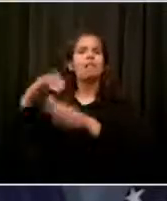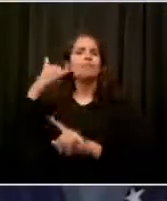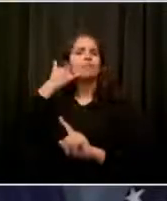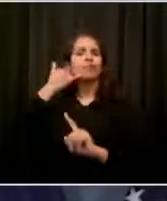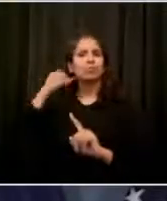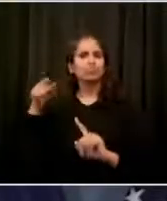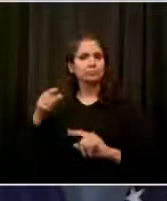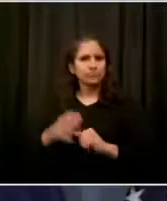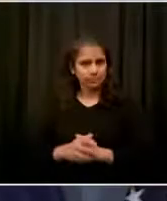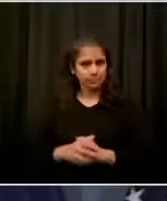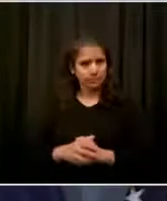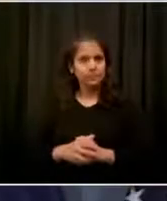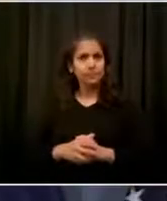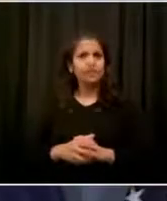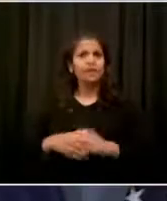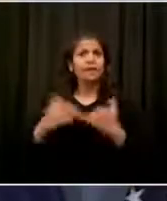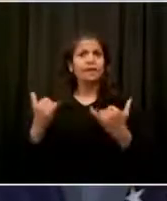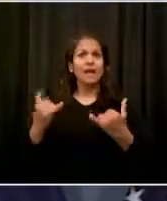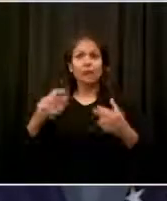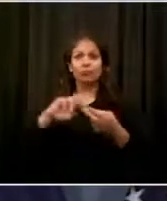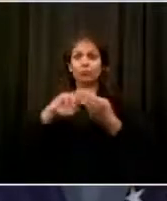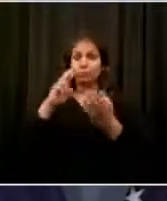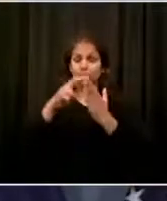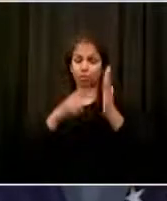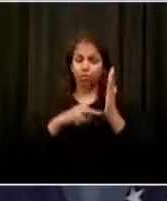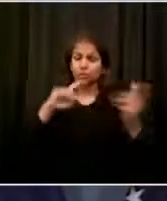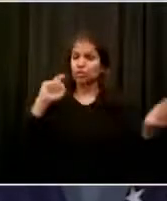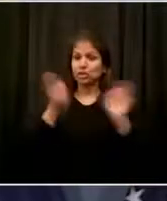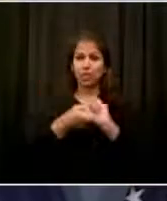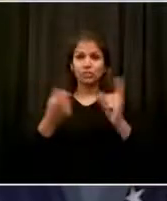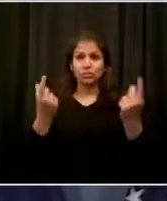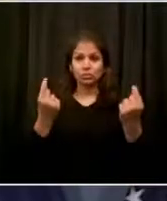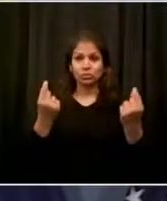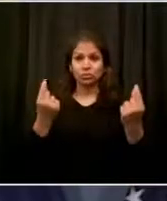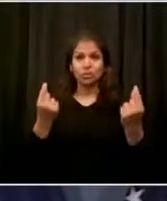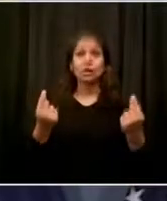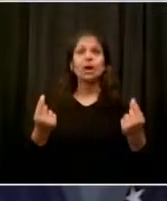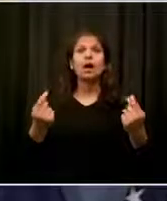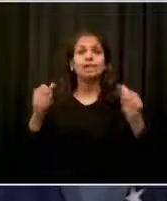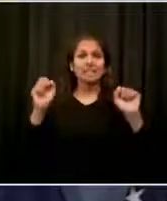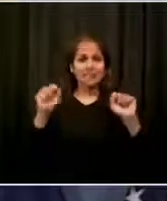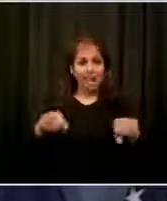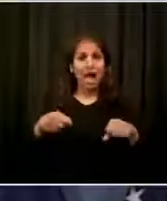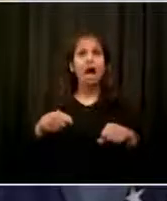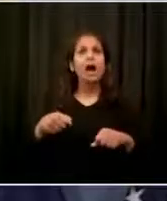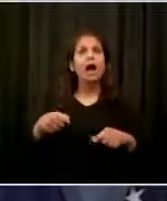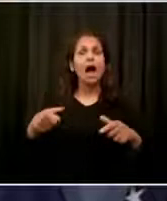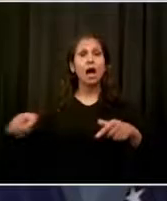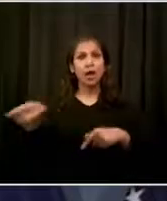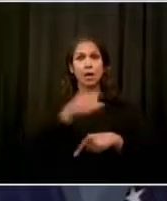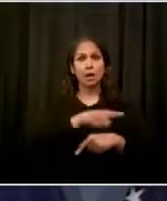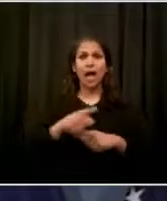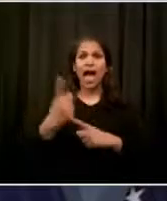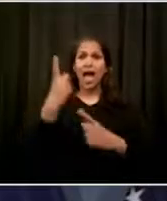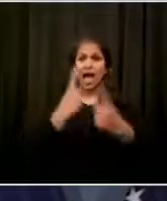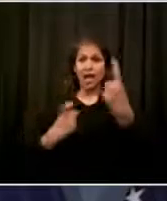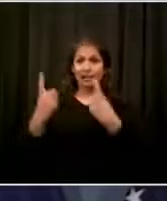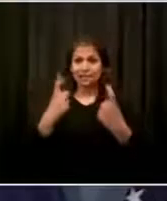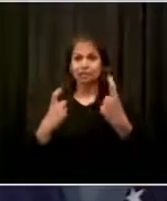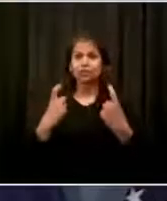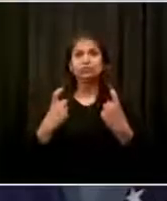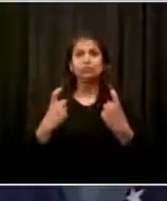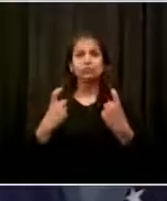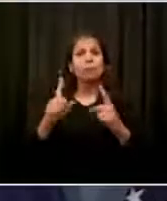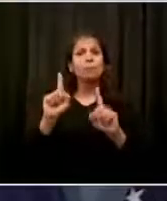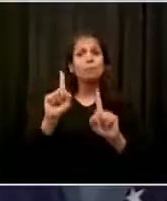question. In the interest of time, we will still limit each reporter to two questions, but it's up to you whether your second is a follow